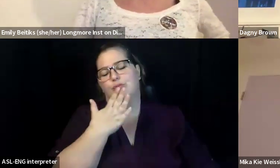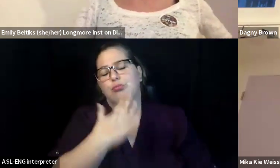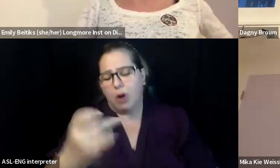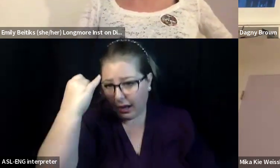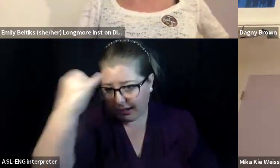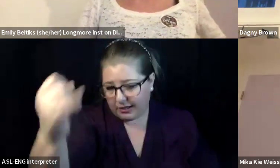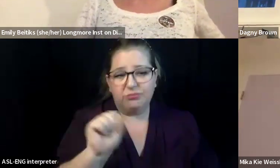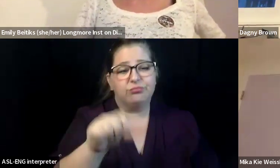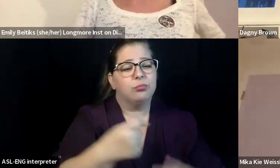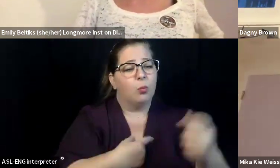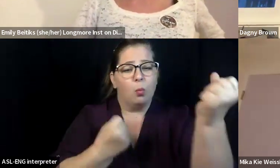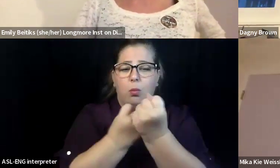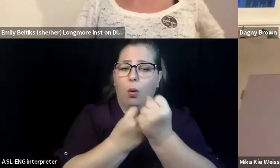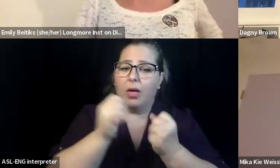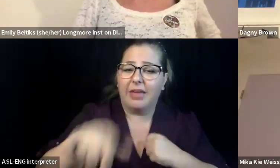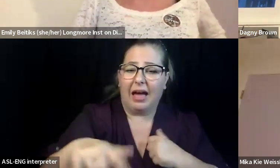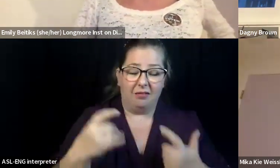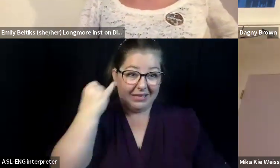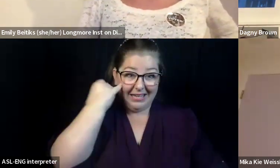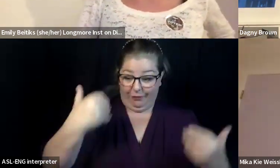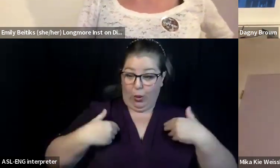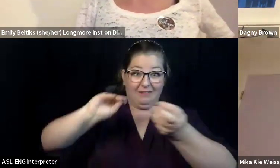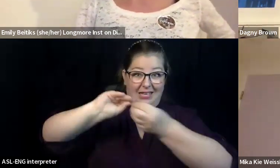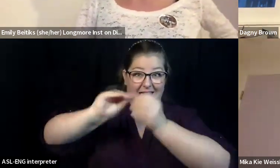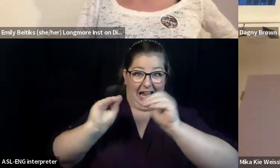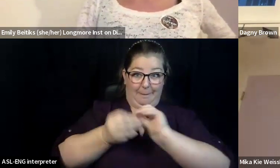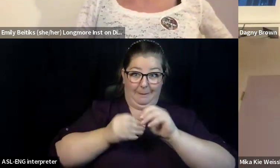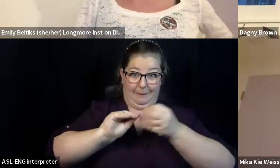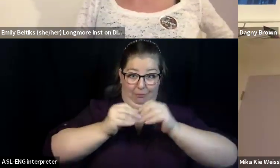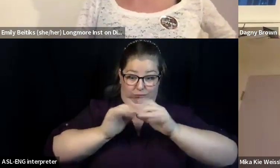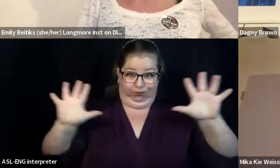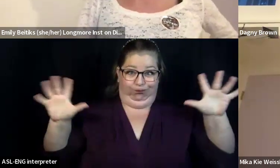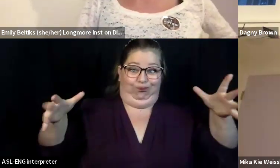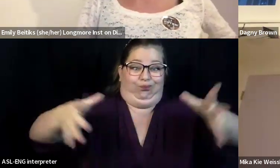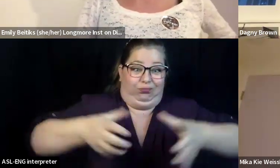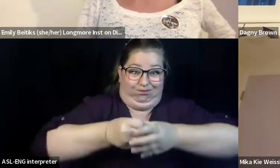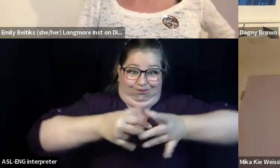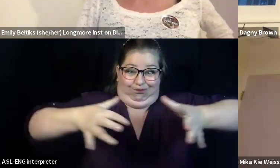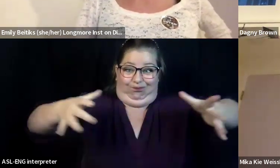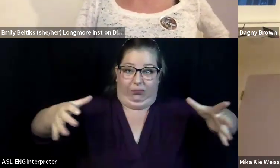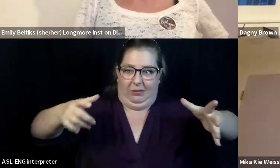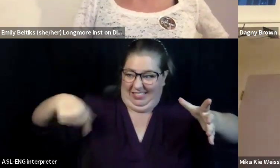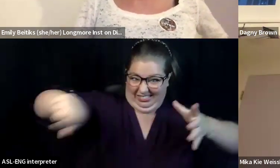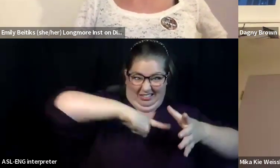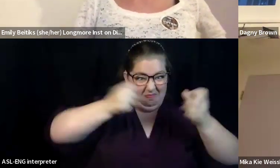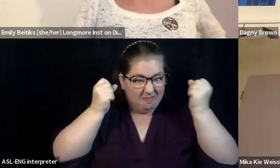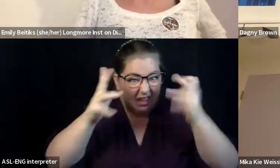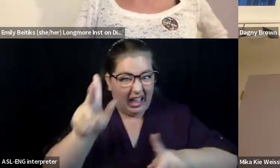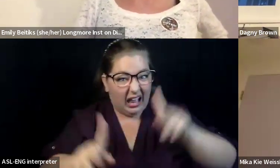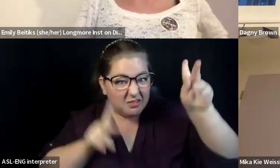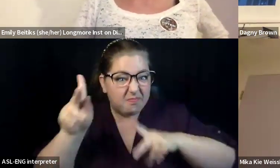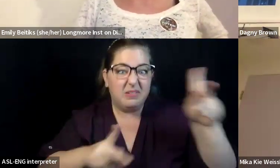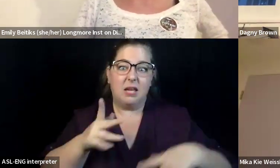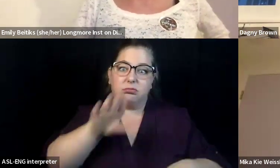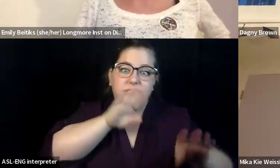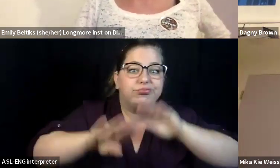this area every day, it allows greater advocacy and would welcome the chance to support that. Um, I also